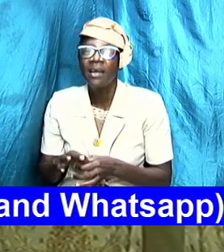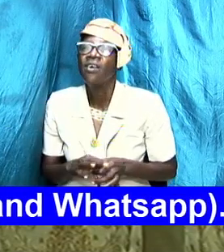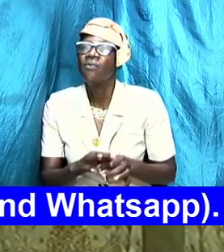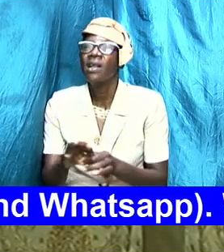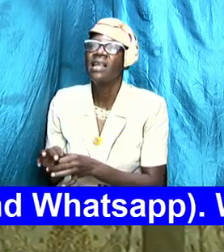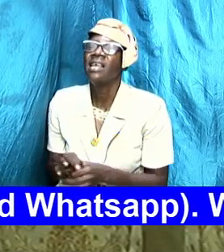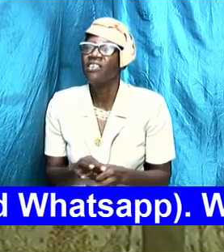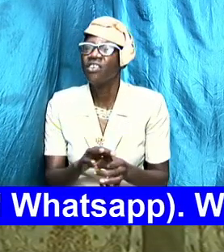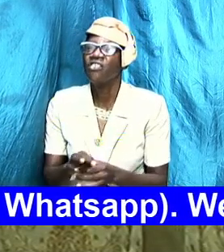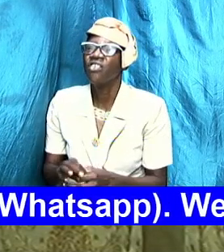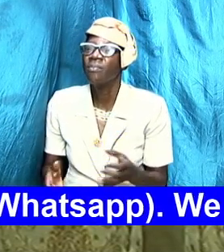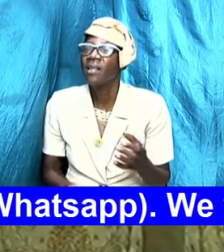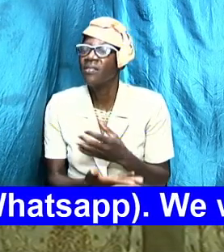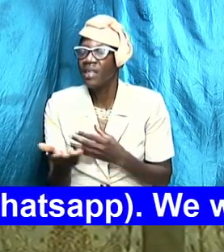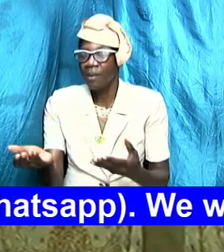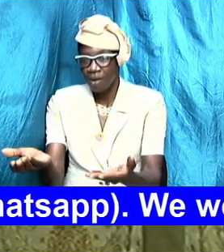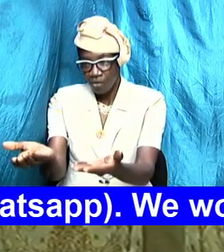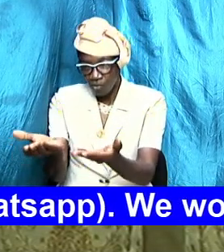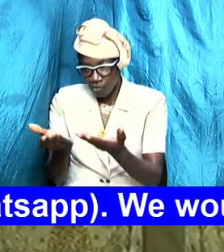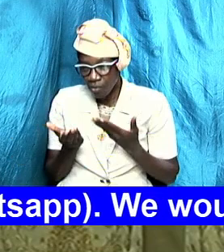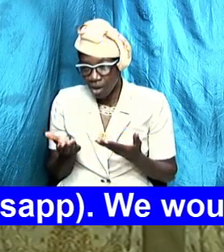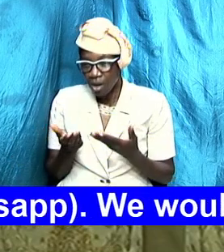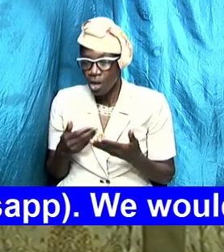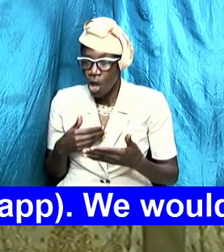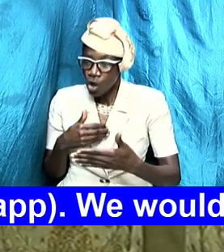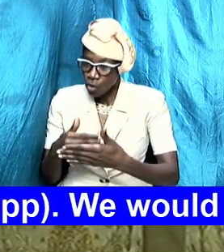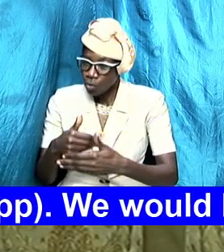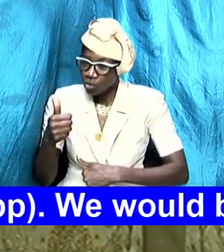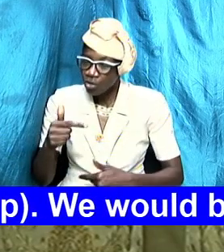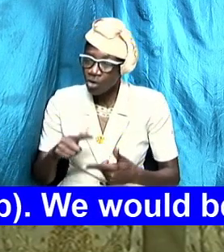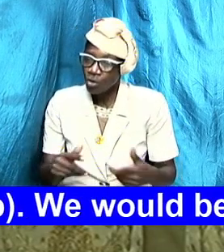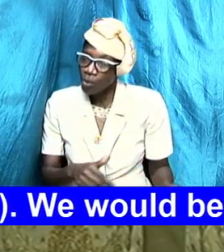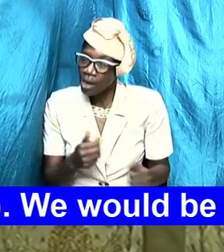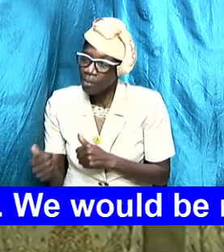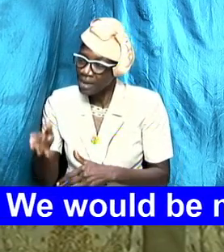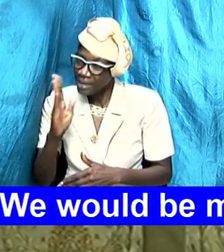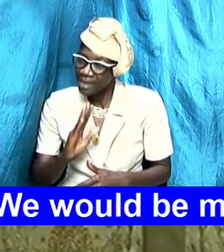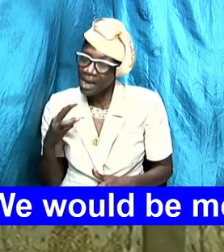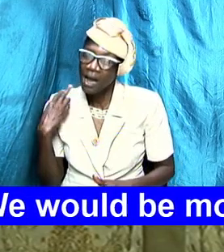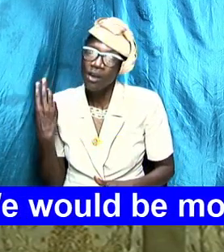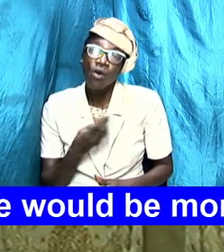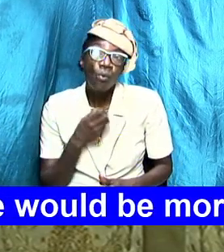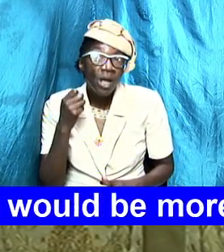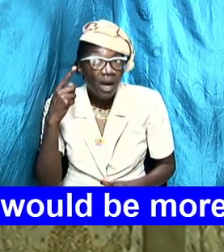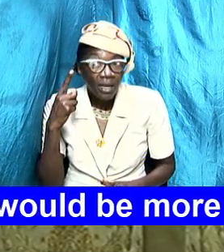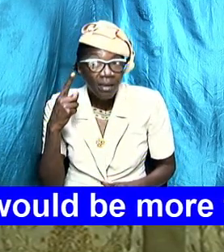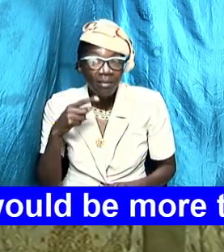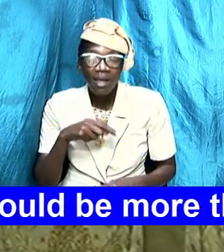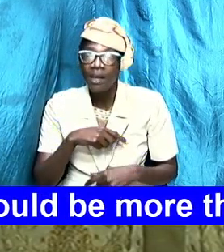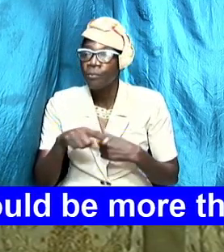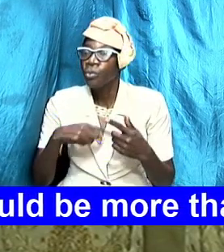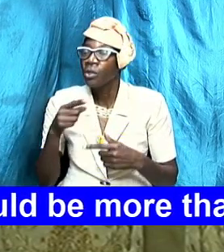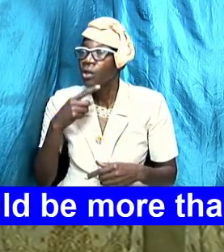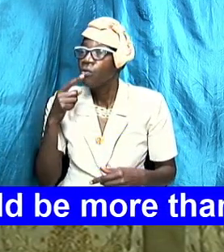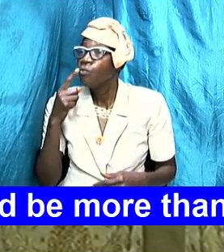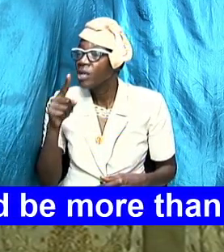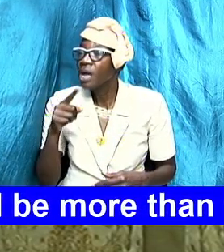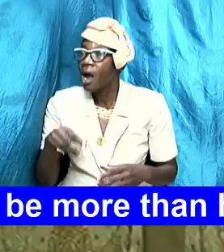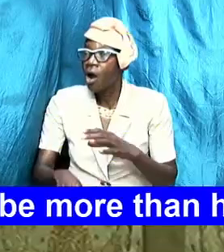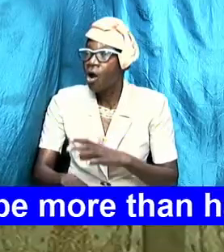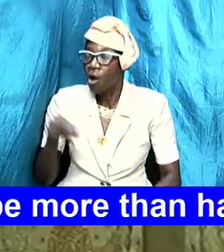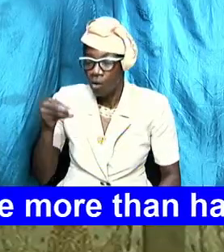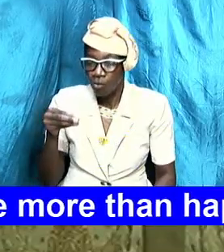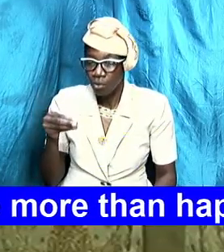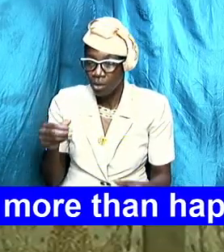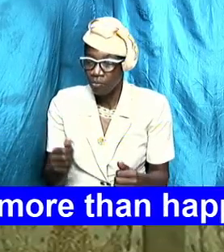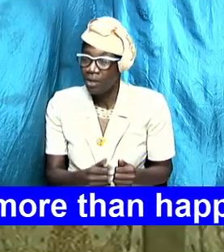thereby be drawn closer to almighty God we are aware that when we are out of synchronism and